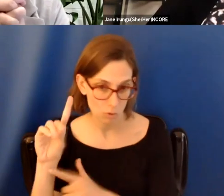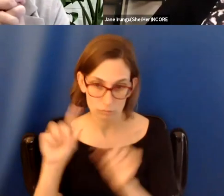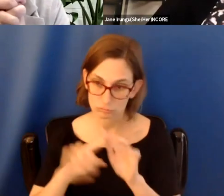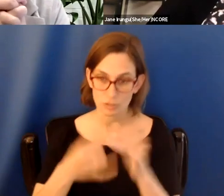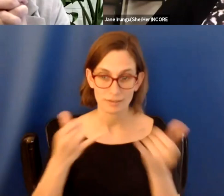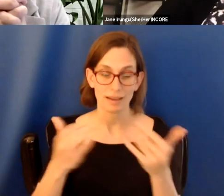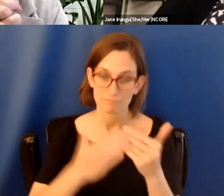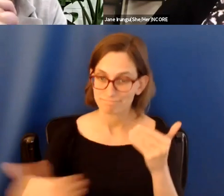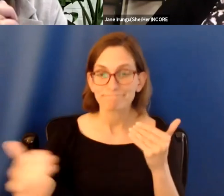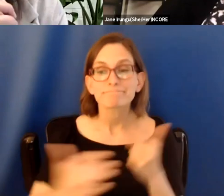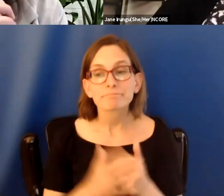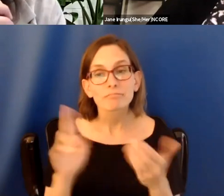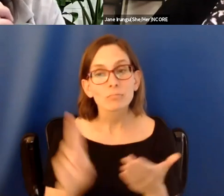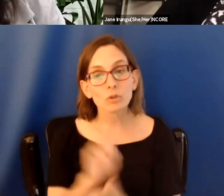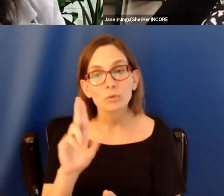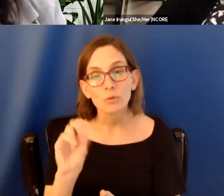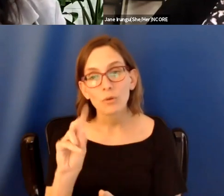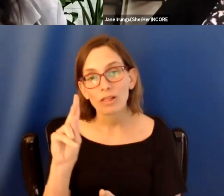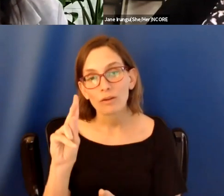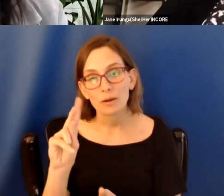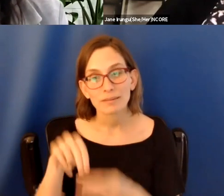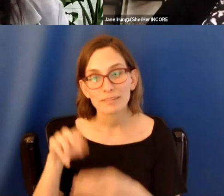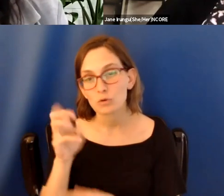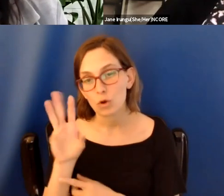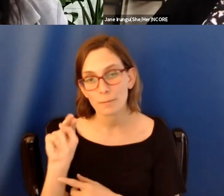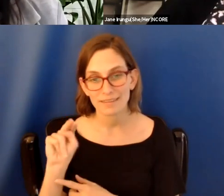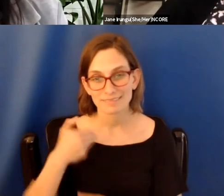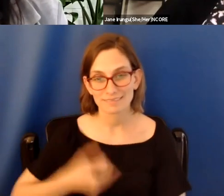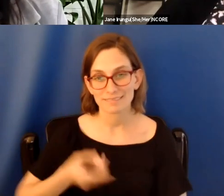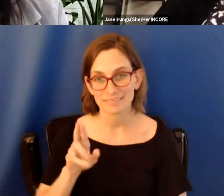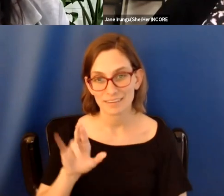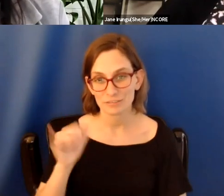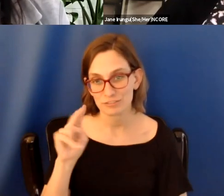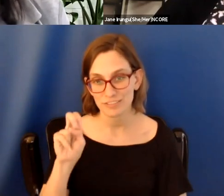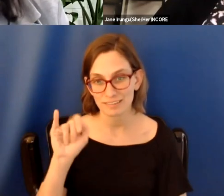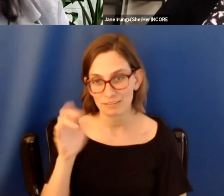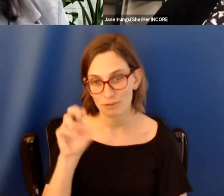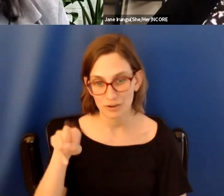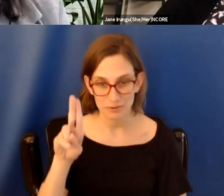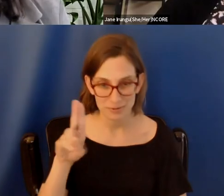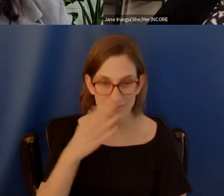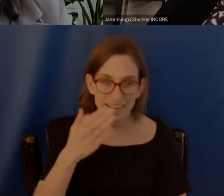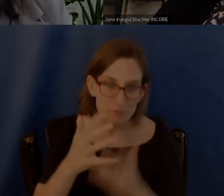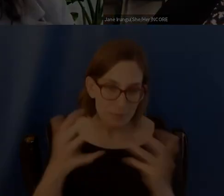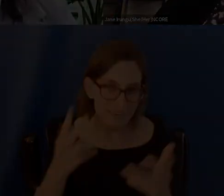the University of Oklahoma in Norman, I am Dr. Rongo. Thank you very much and see you next time.